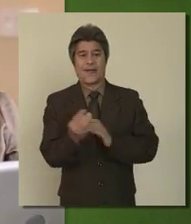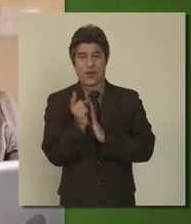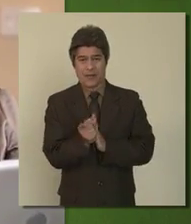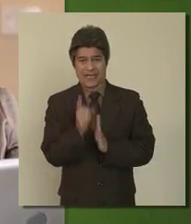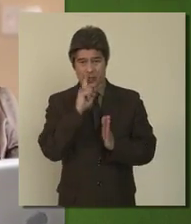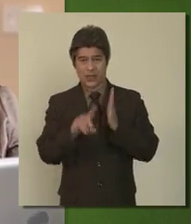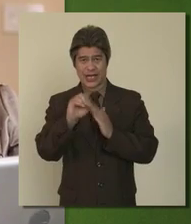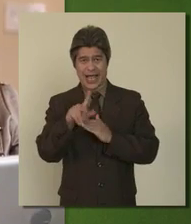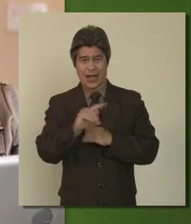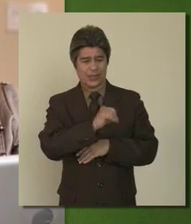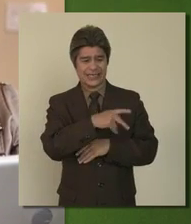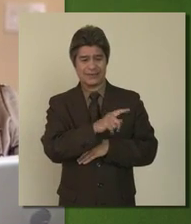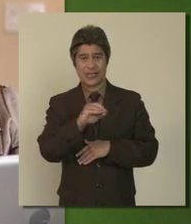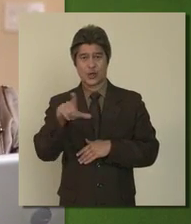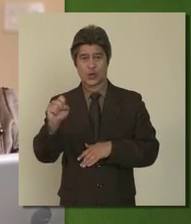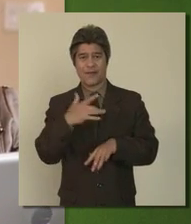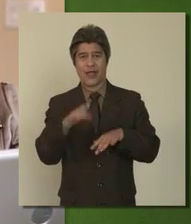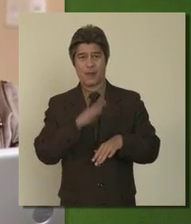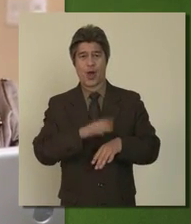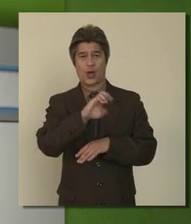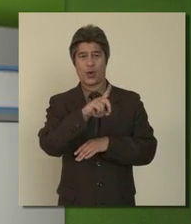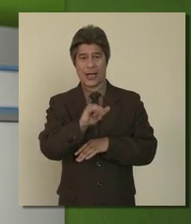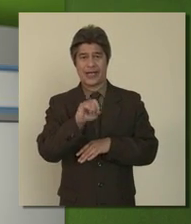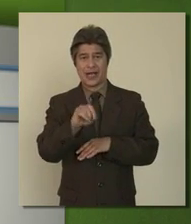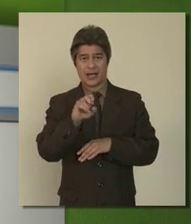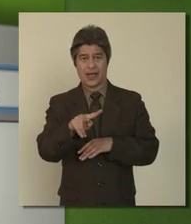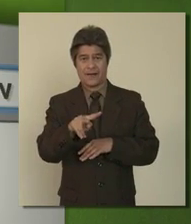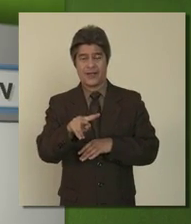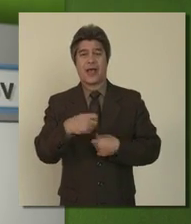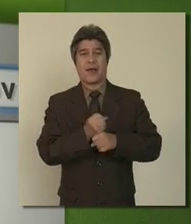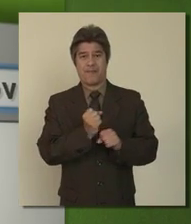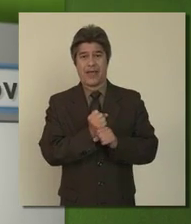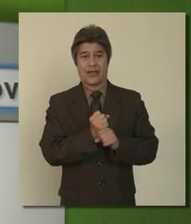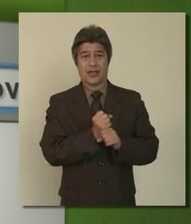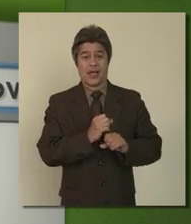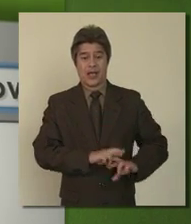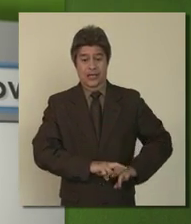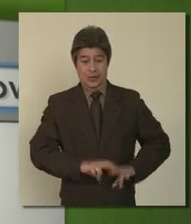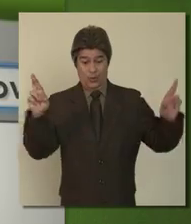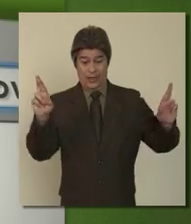Take a few minutes to check out the tips and tools available on Ready.gov that make getting prepared easy.